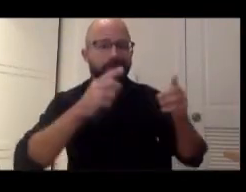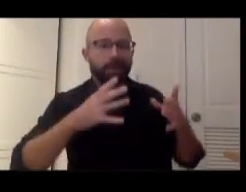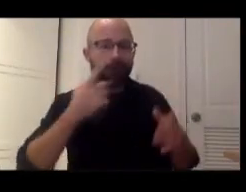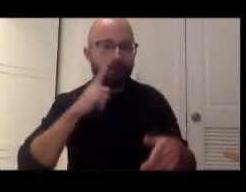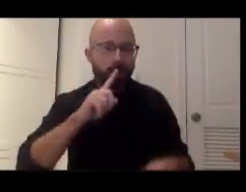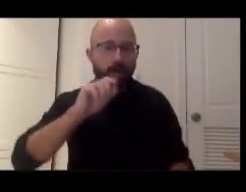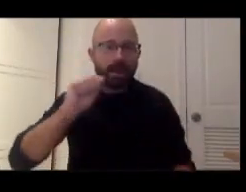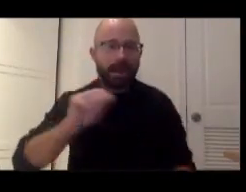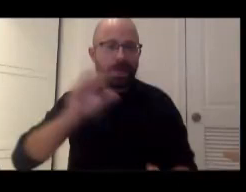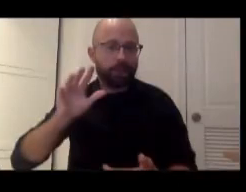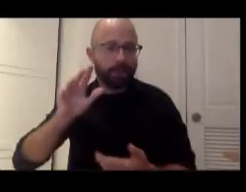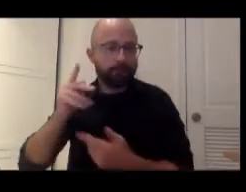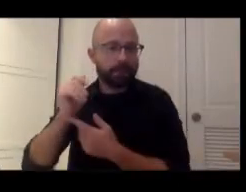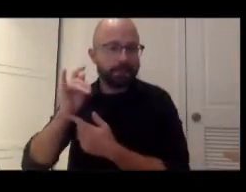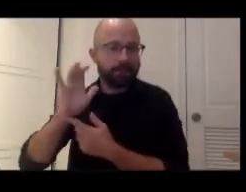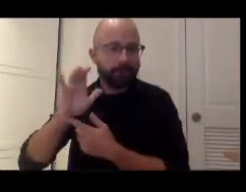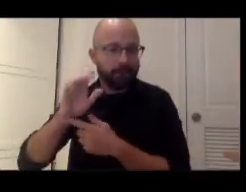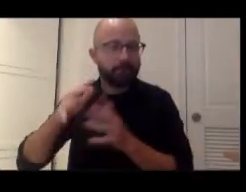American Center.